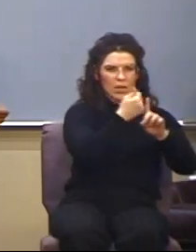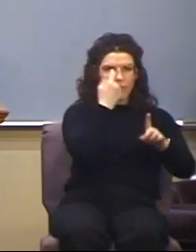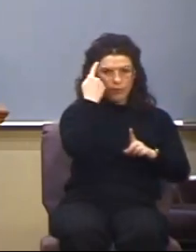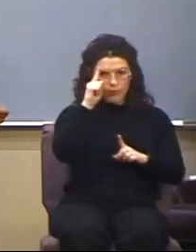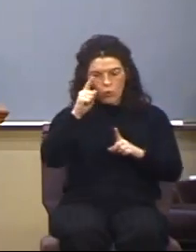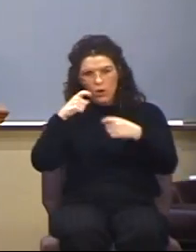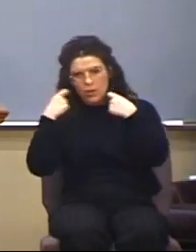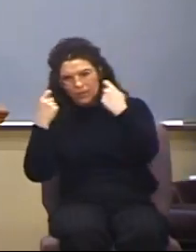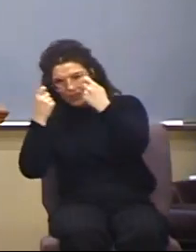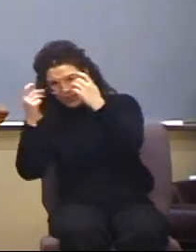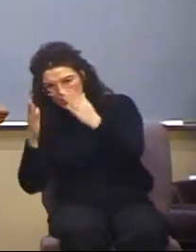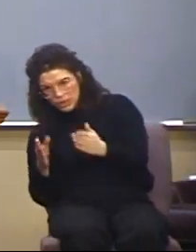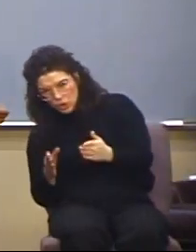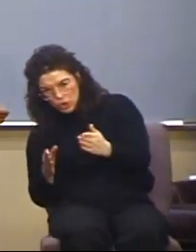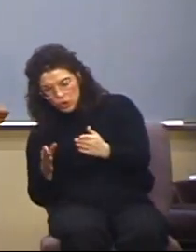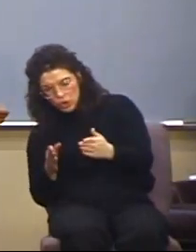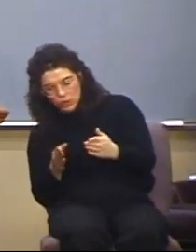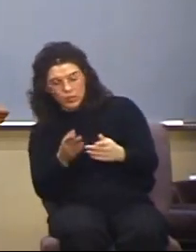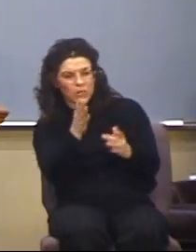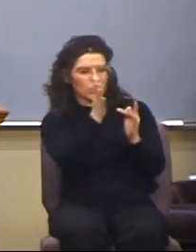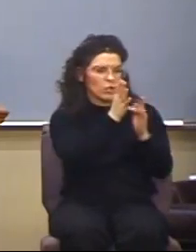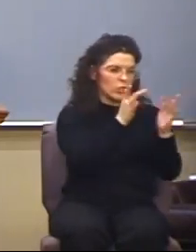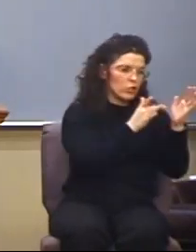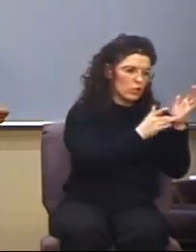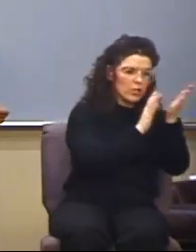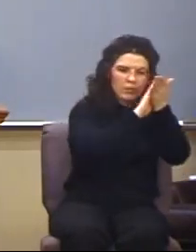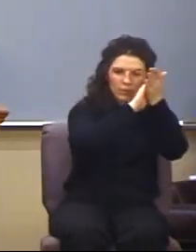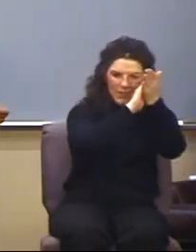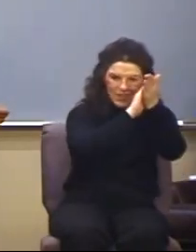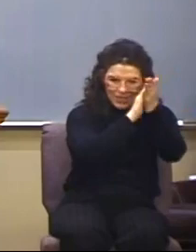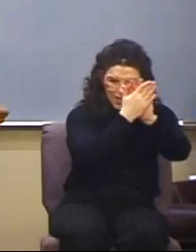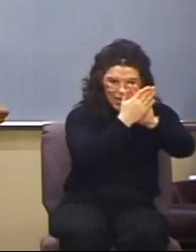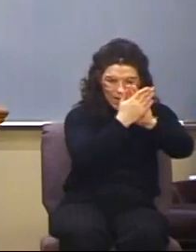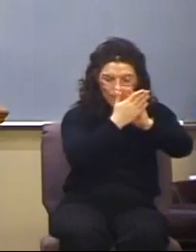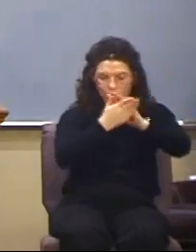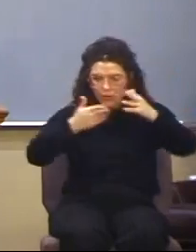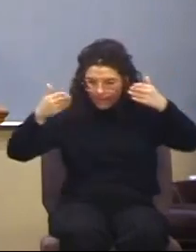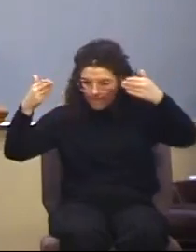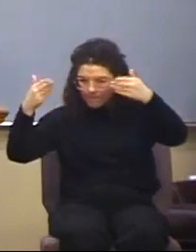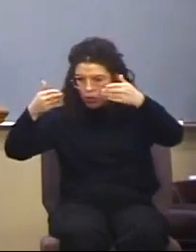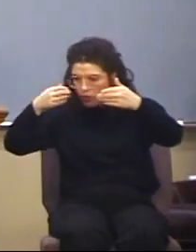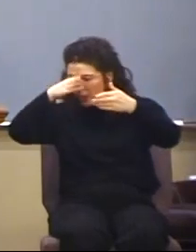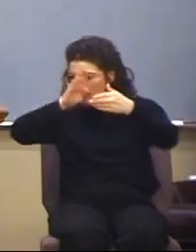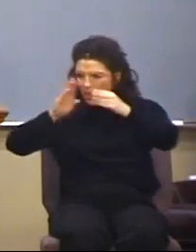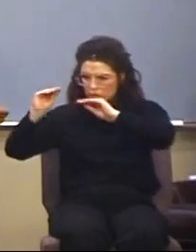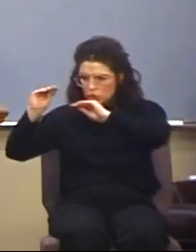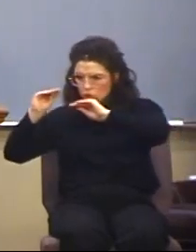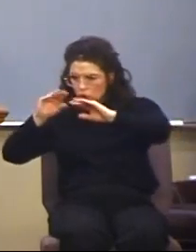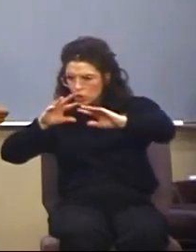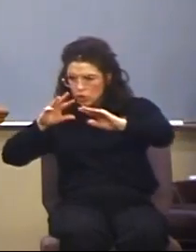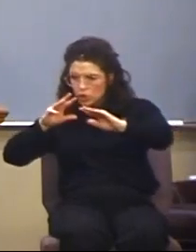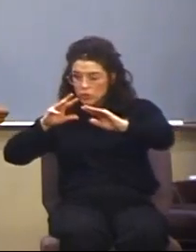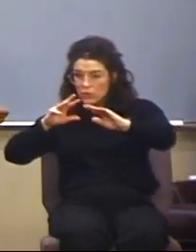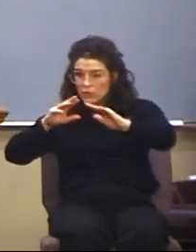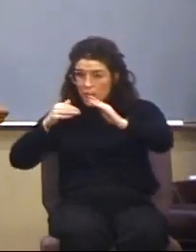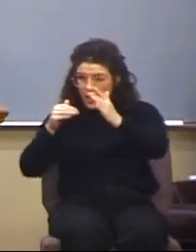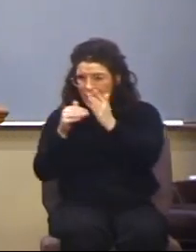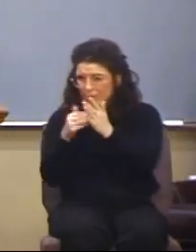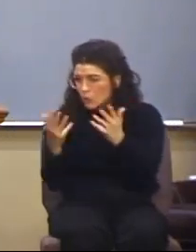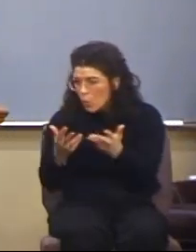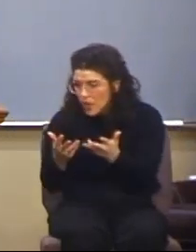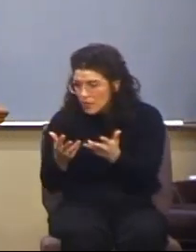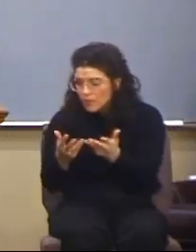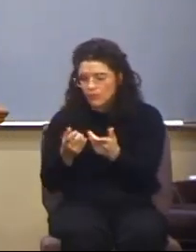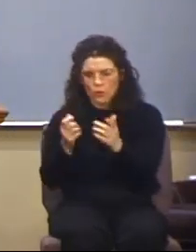the sinner. He became the object of God's curse against rebellion,